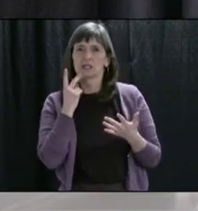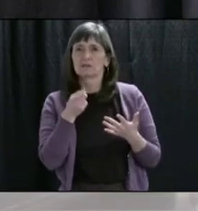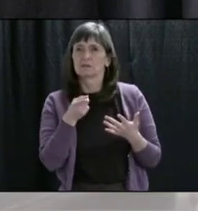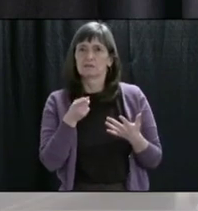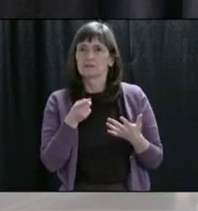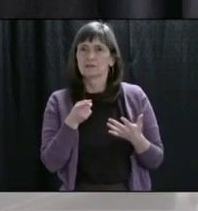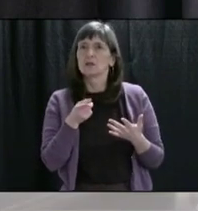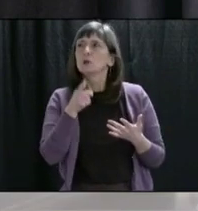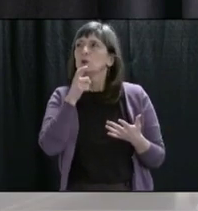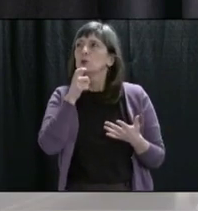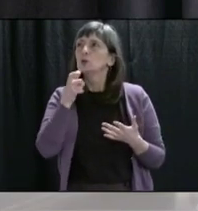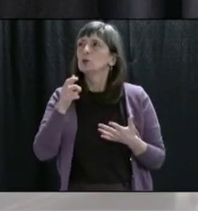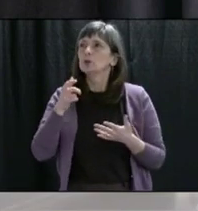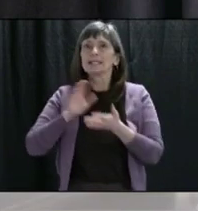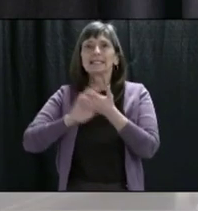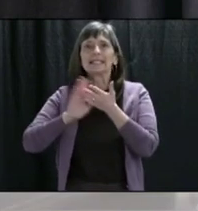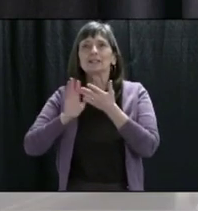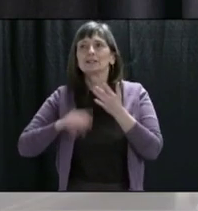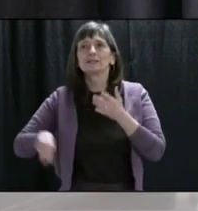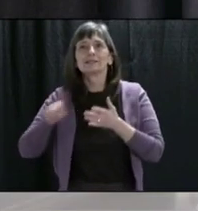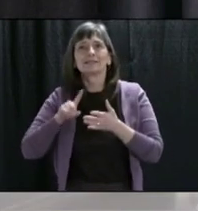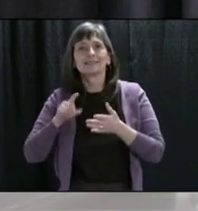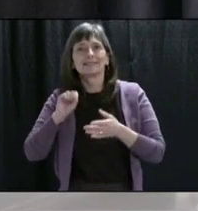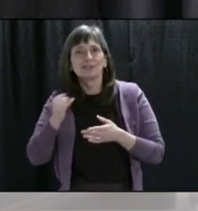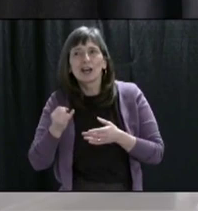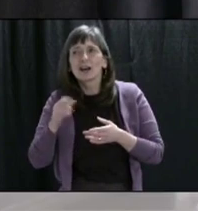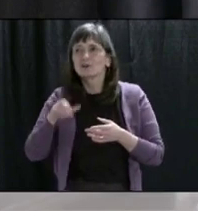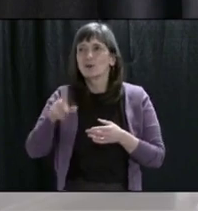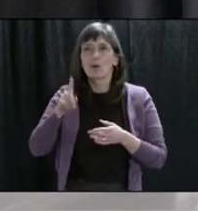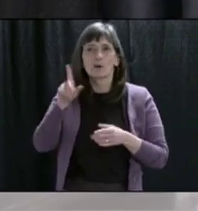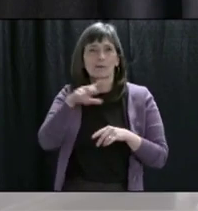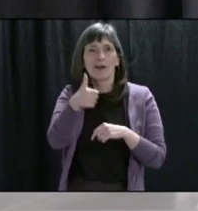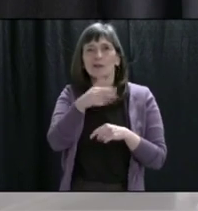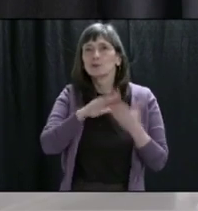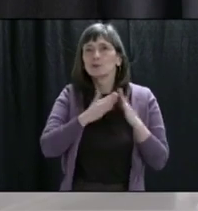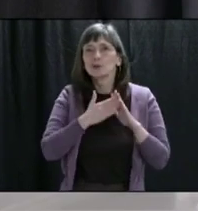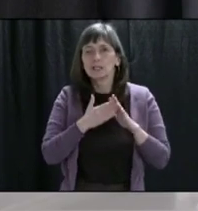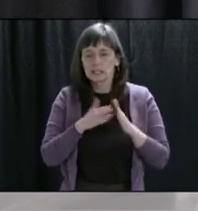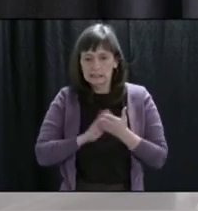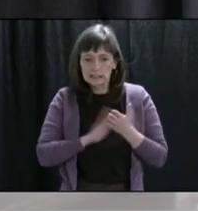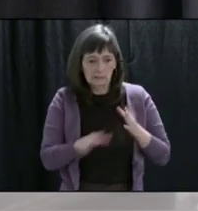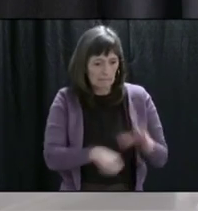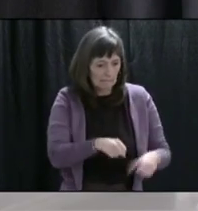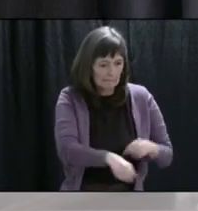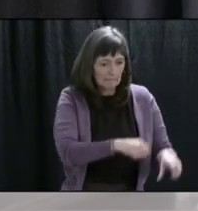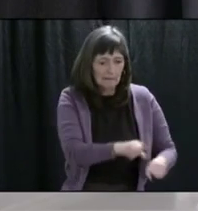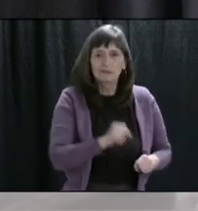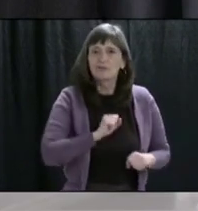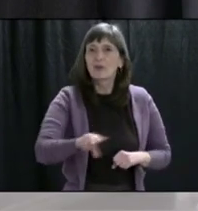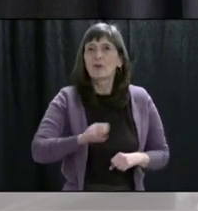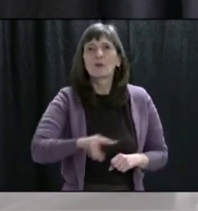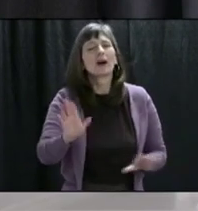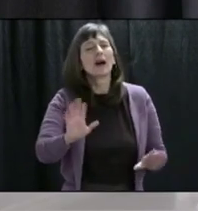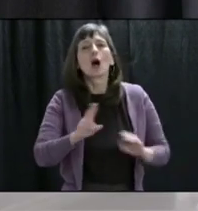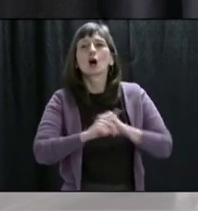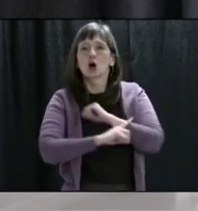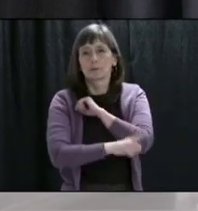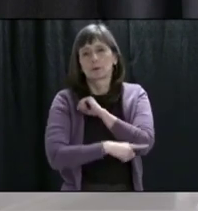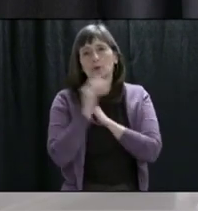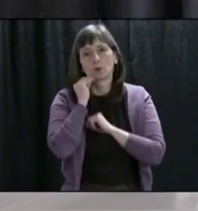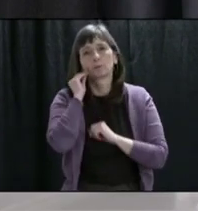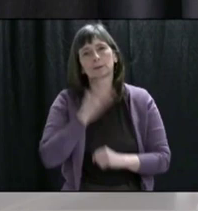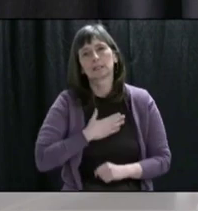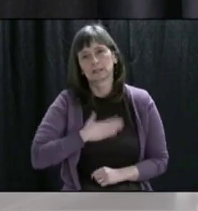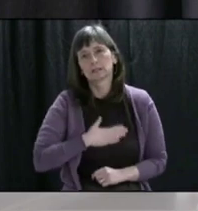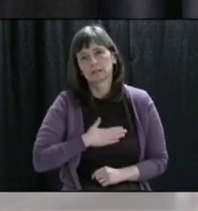there to tidy up after you. So take them home and pull them away properly. We have orders in place. Dr.